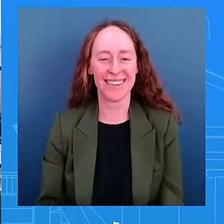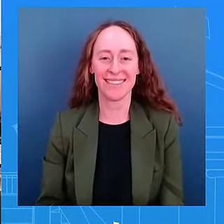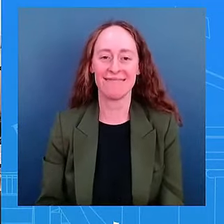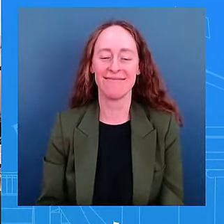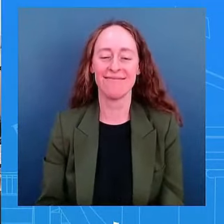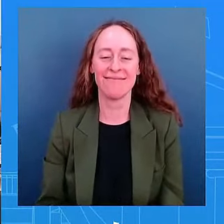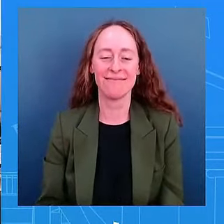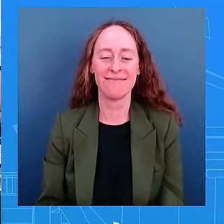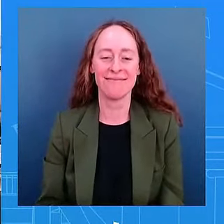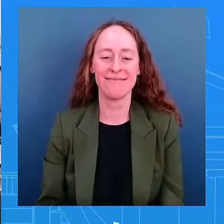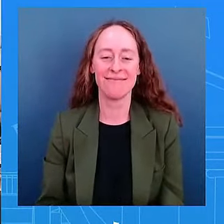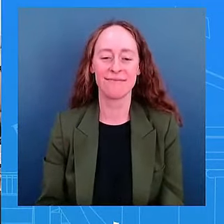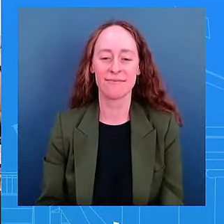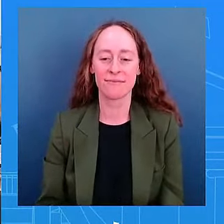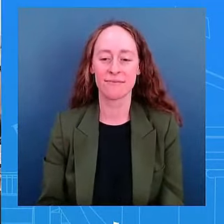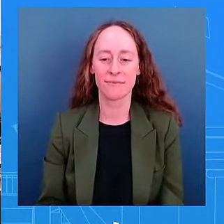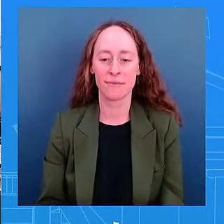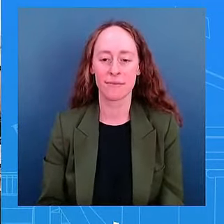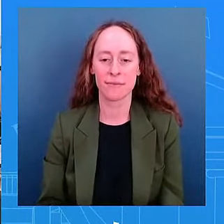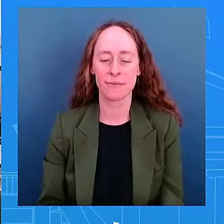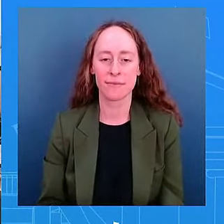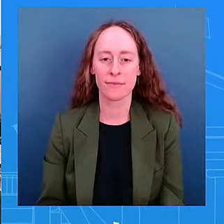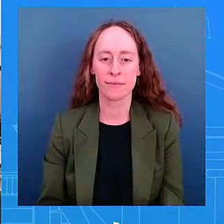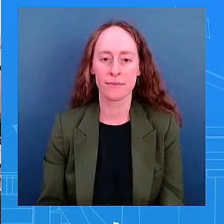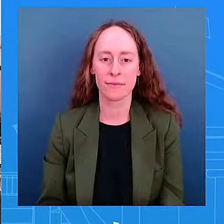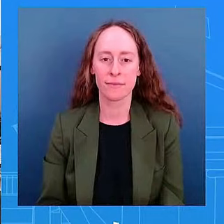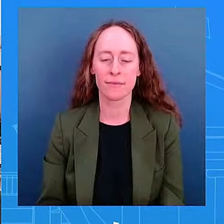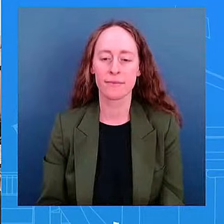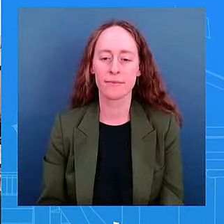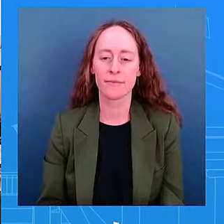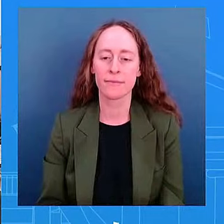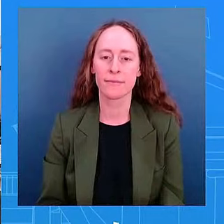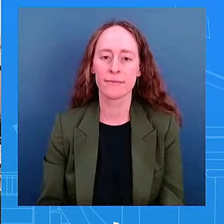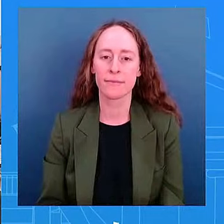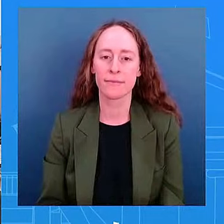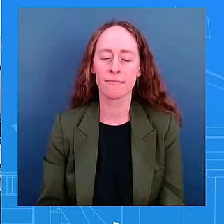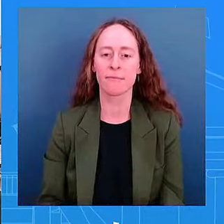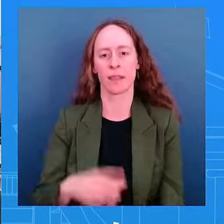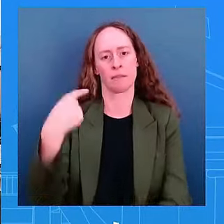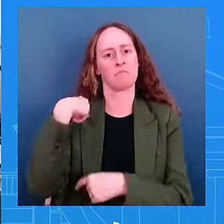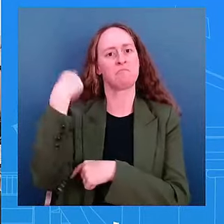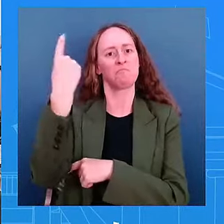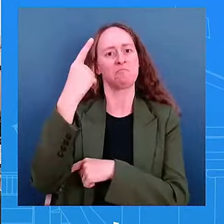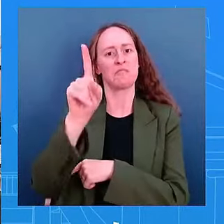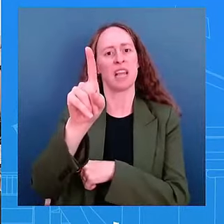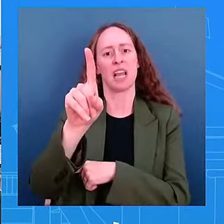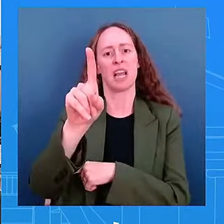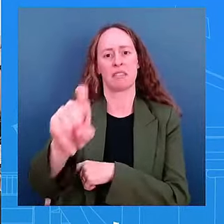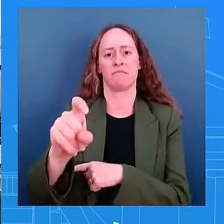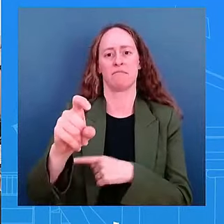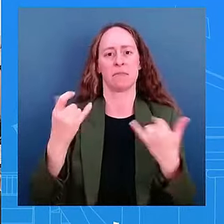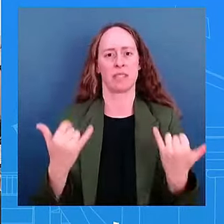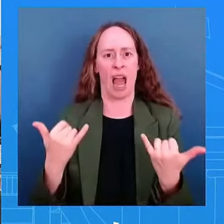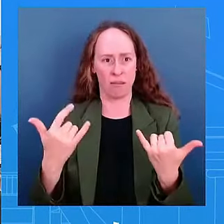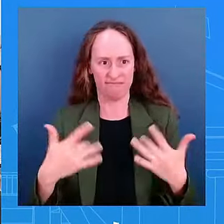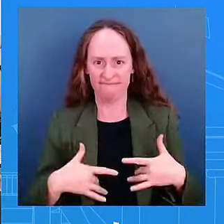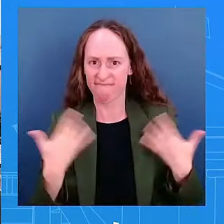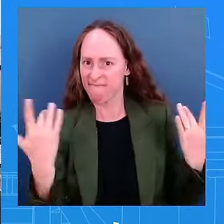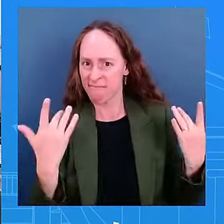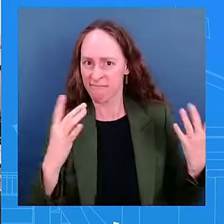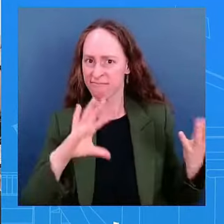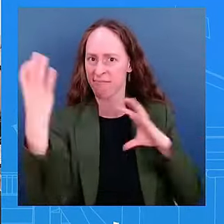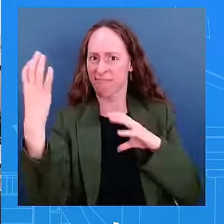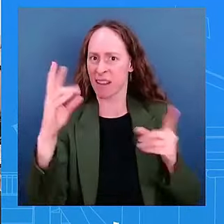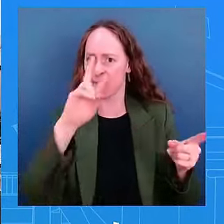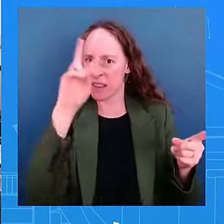so can you give us an update on where venice on where the u.s stands uh on the venezuela elections um in particular i